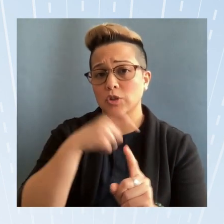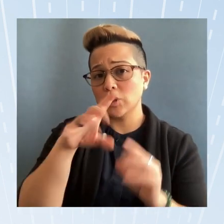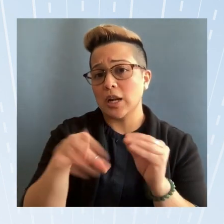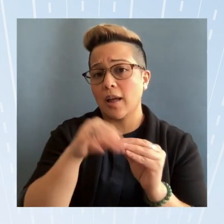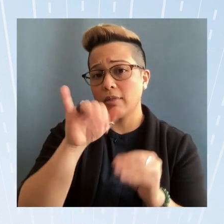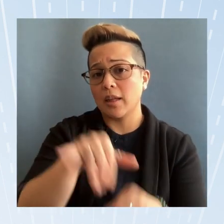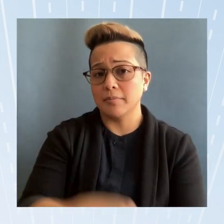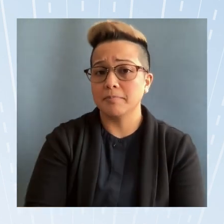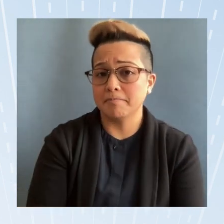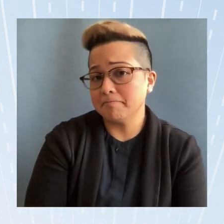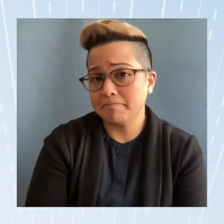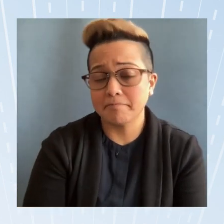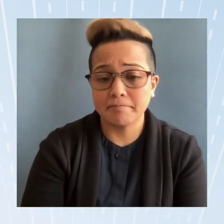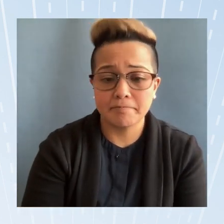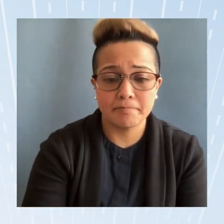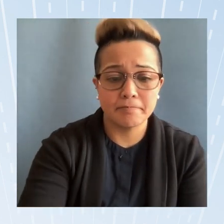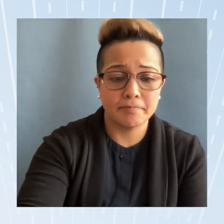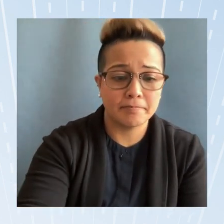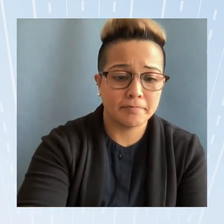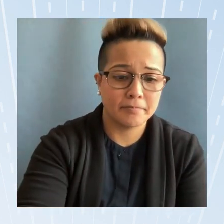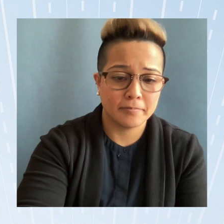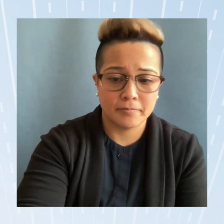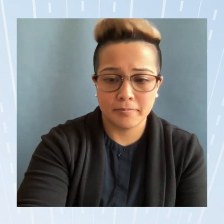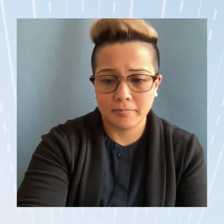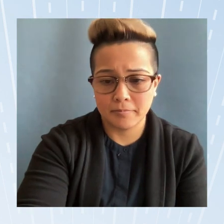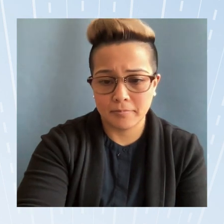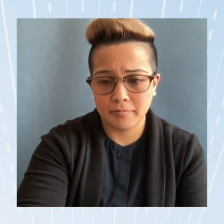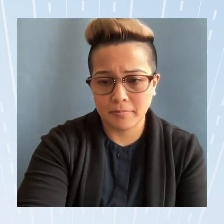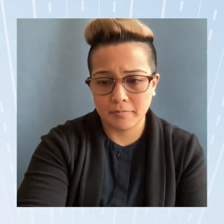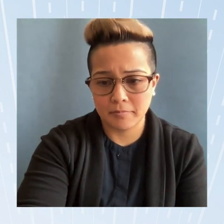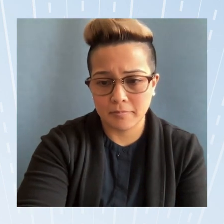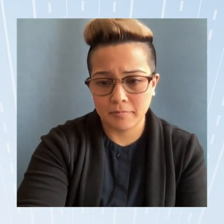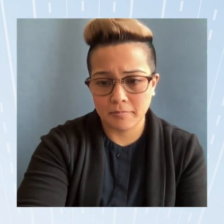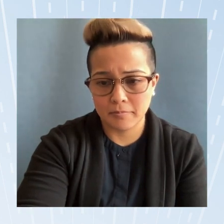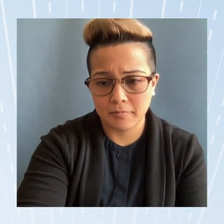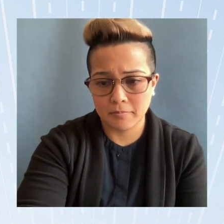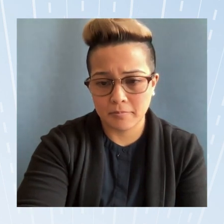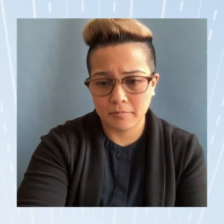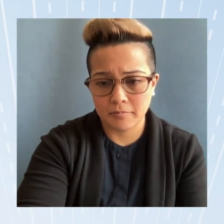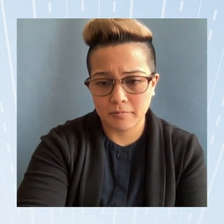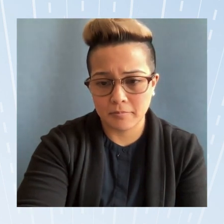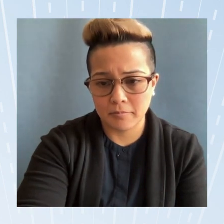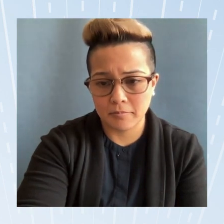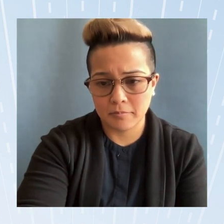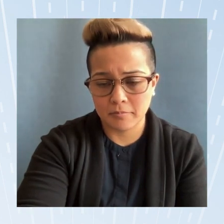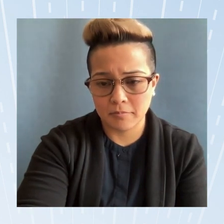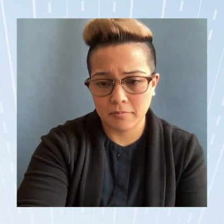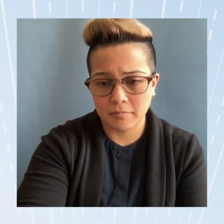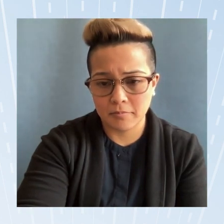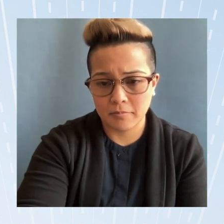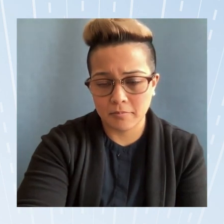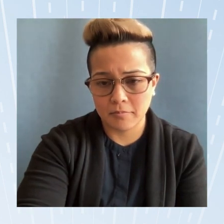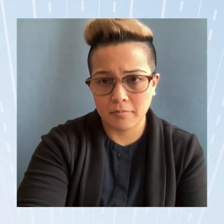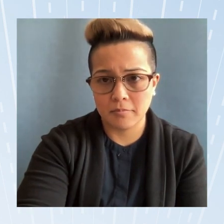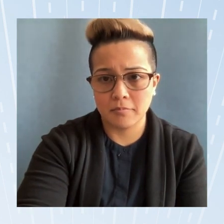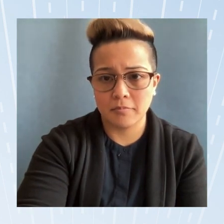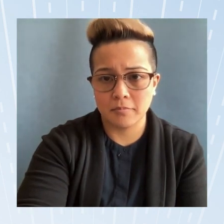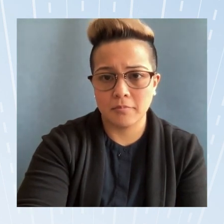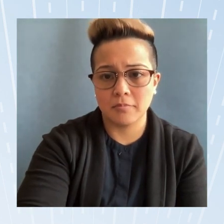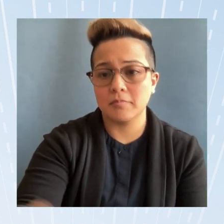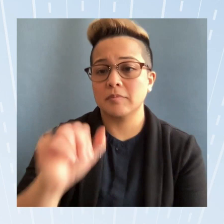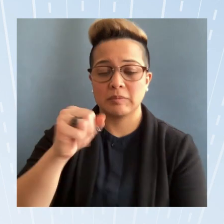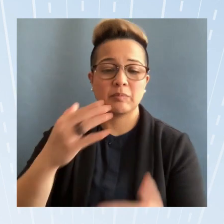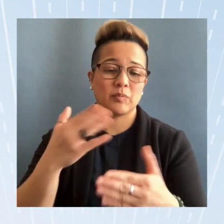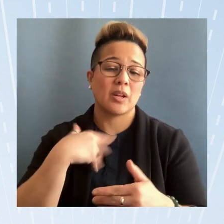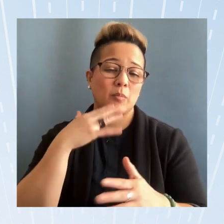maybe i would